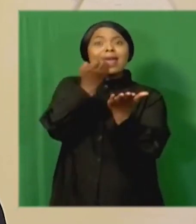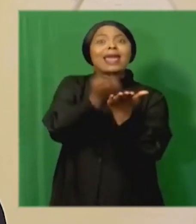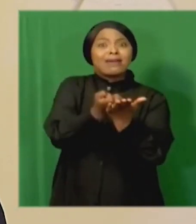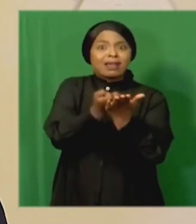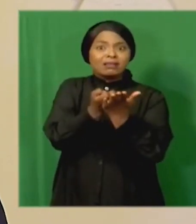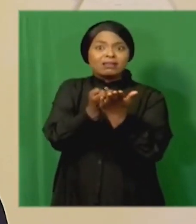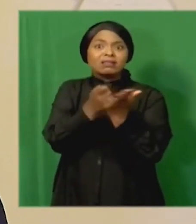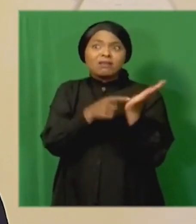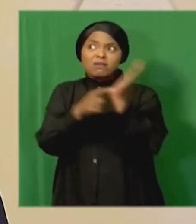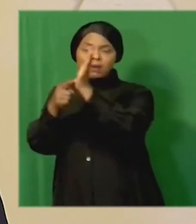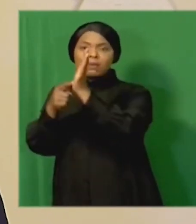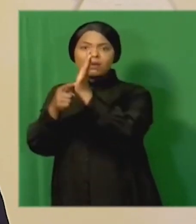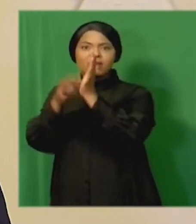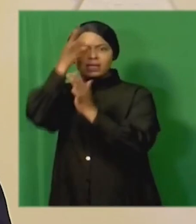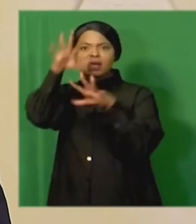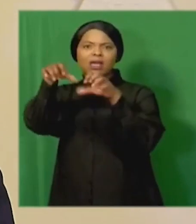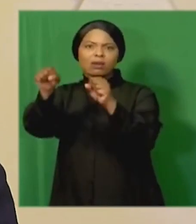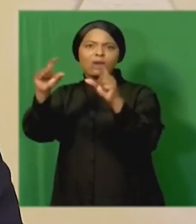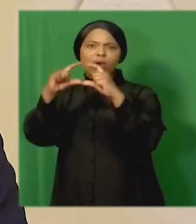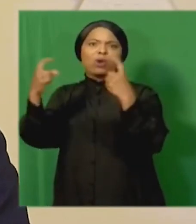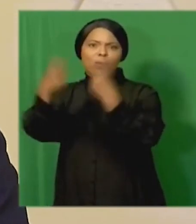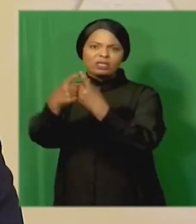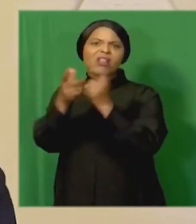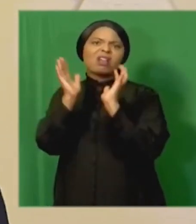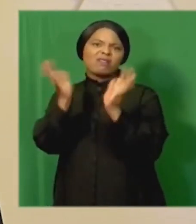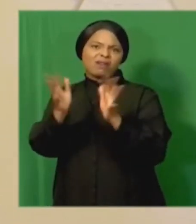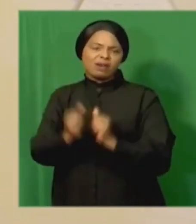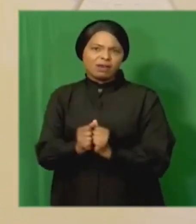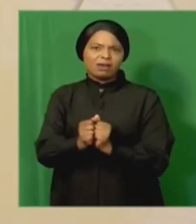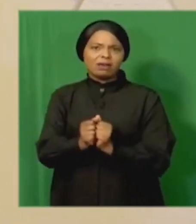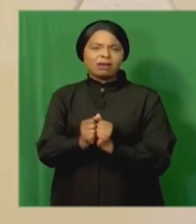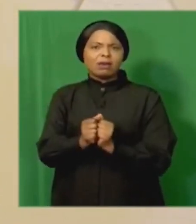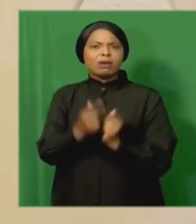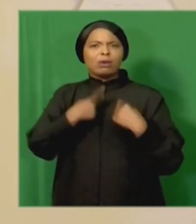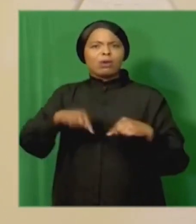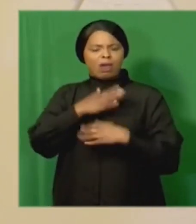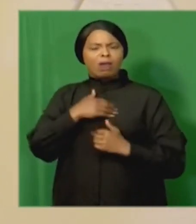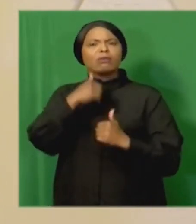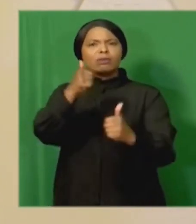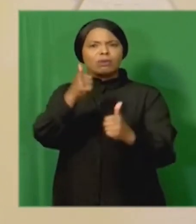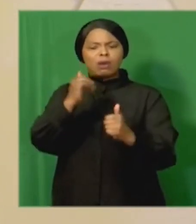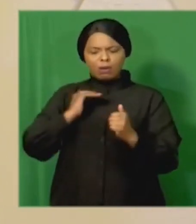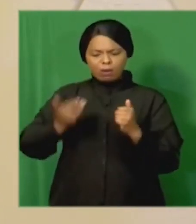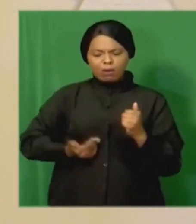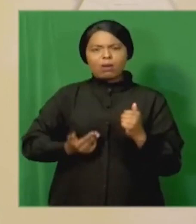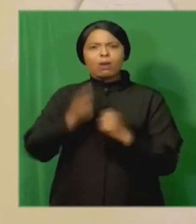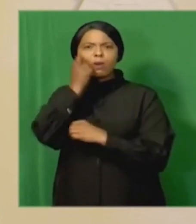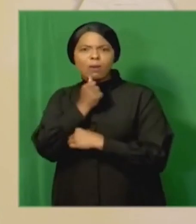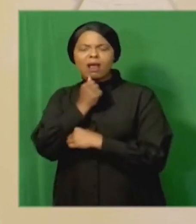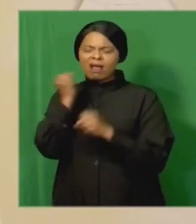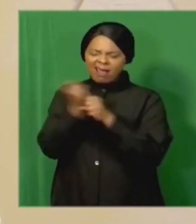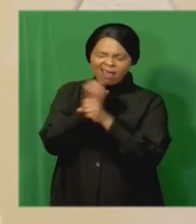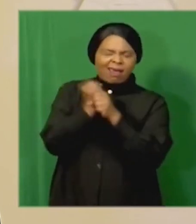State Capture Commission. We are indebted to the men and women who executed their functions